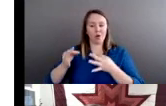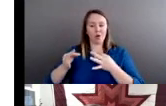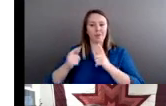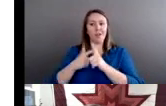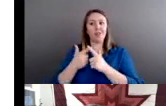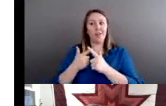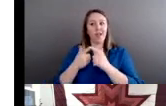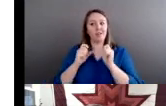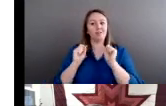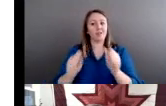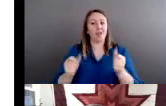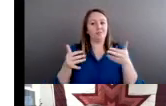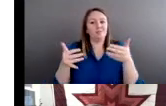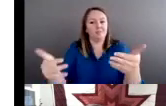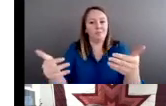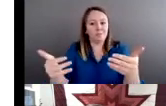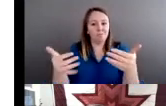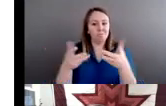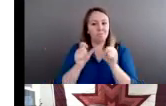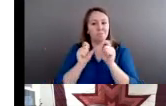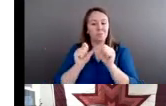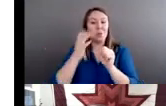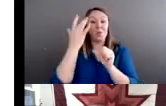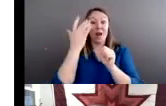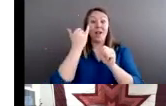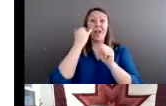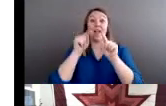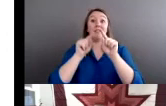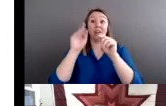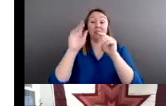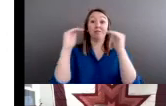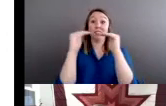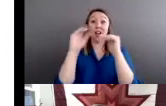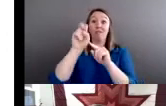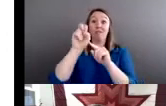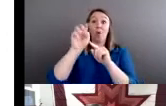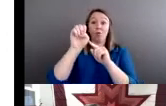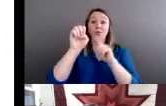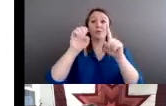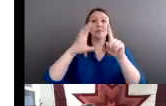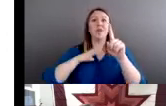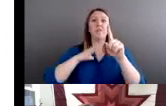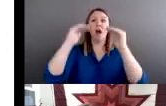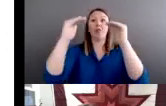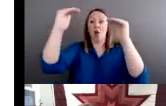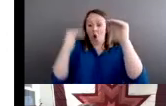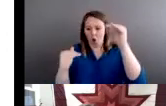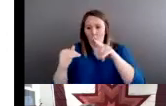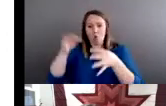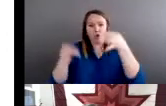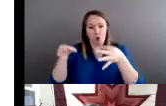winner in a tie vote. So that case was a victory in some ways, although it didn't set national